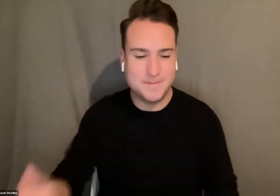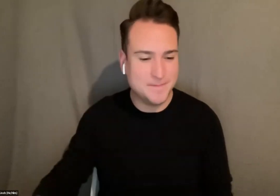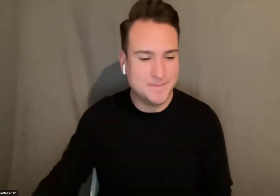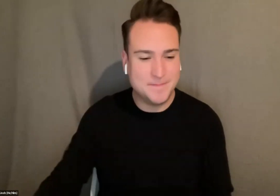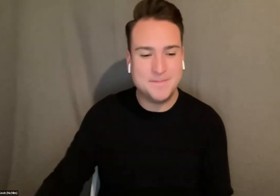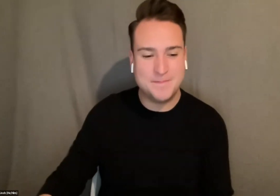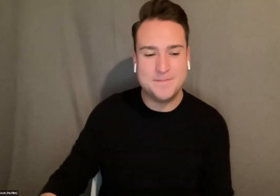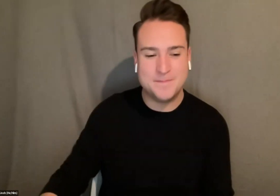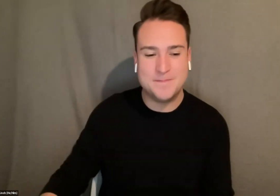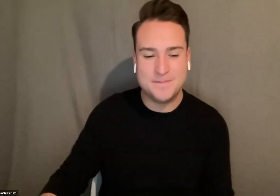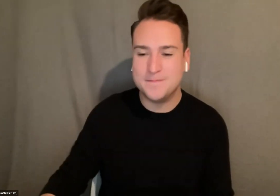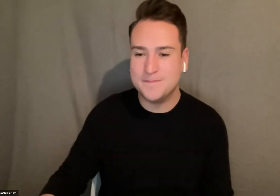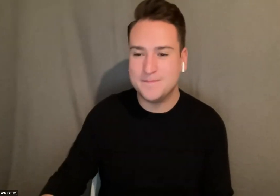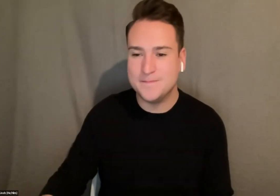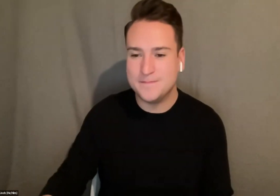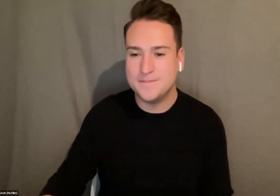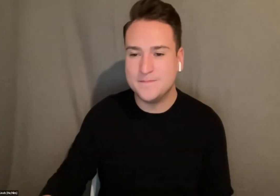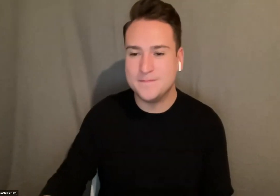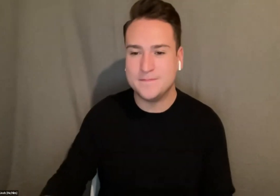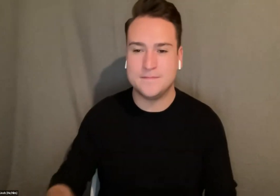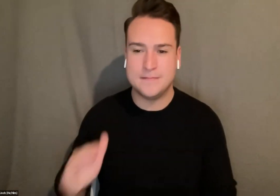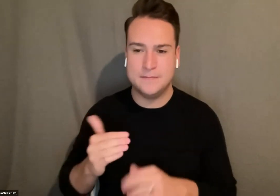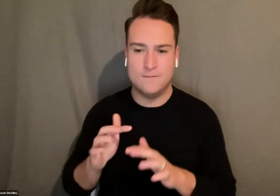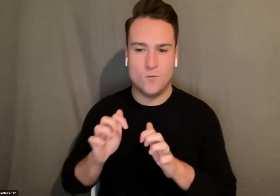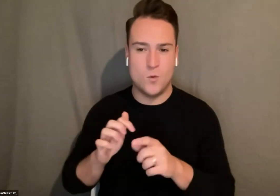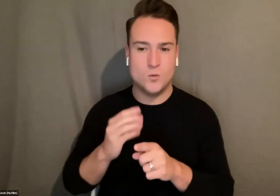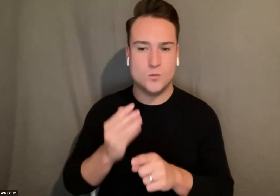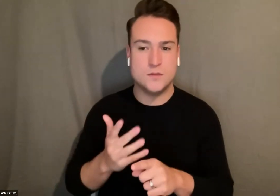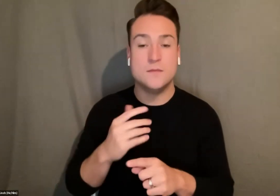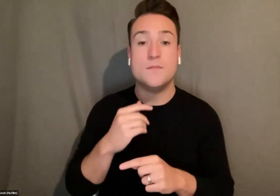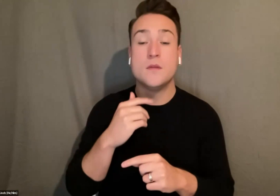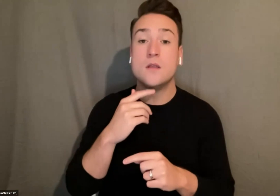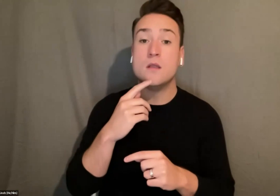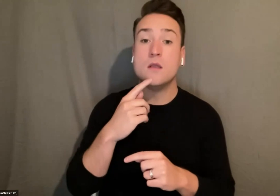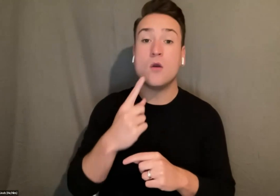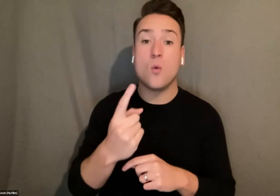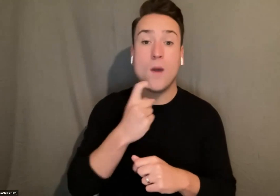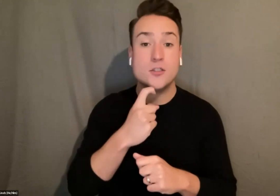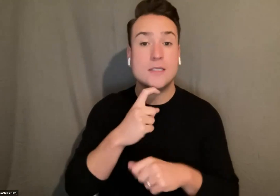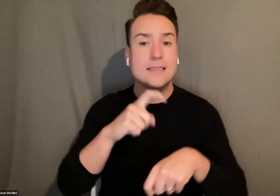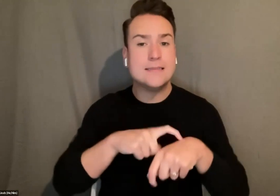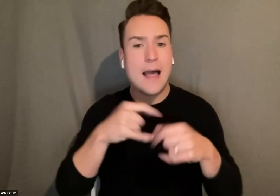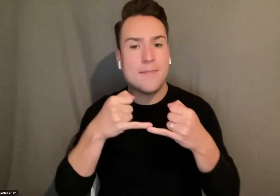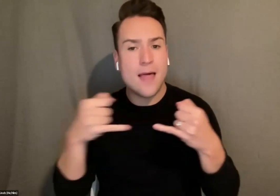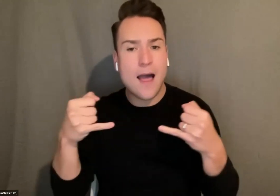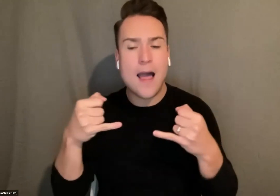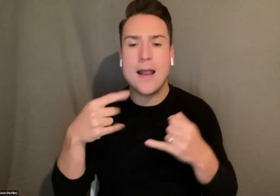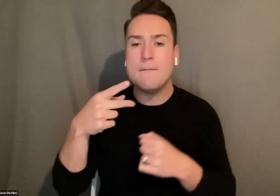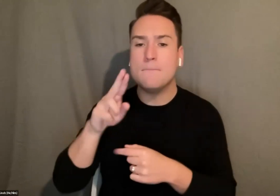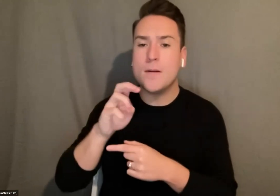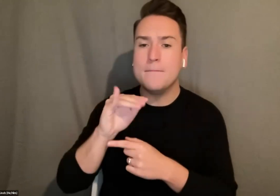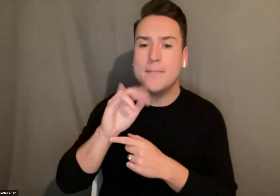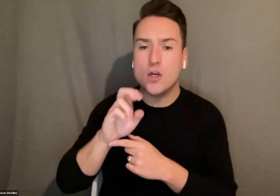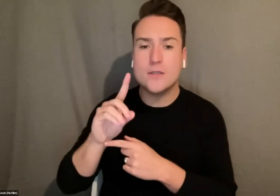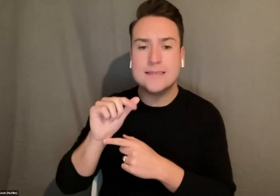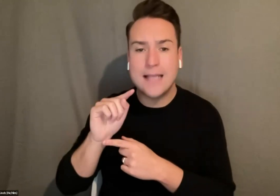after a project is selected are there stipulations about when work begins premiere date etc um and this